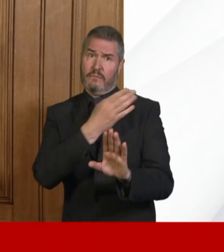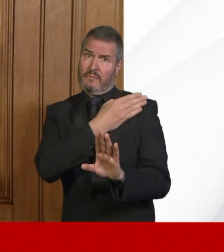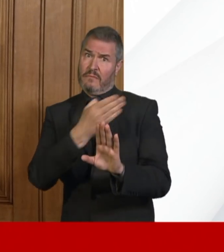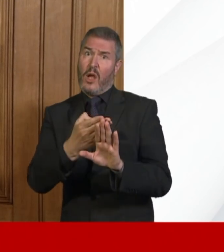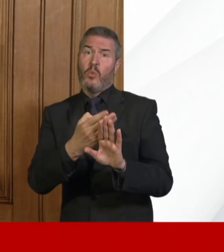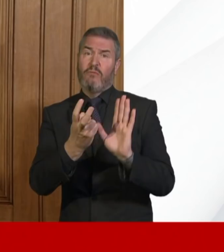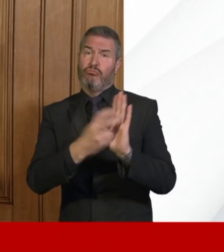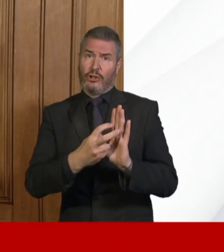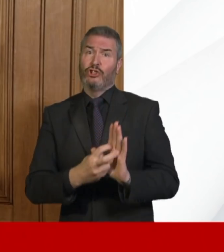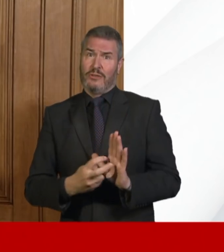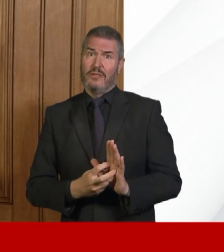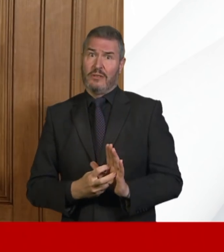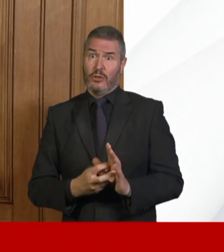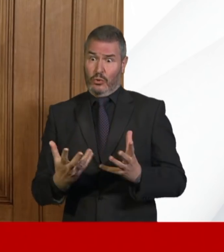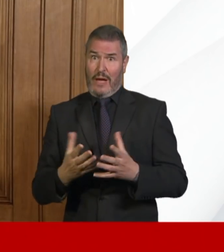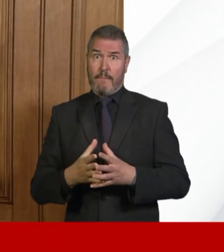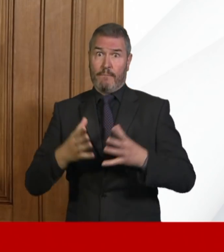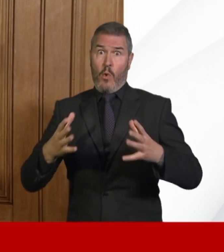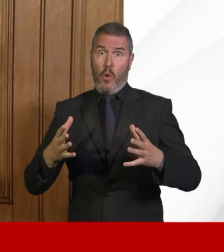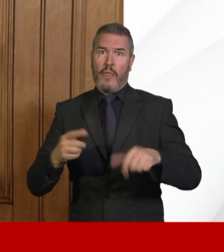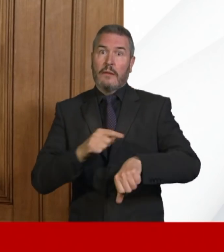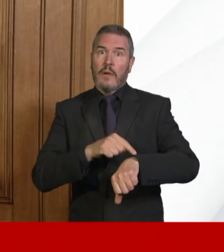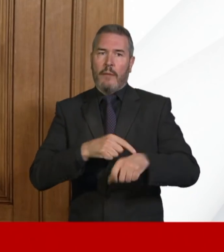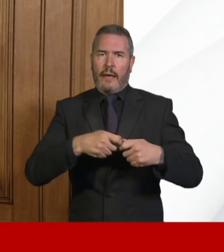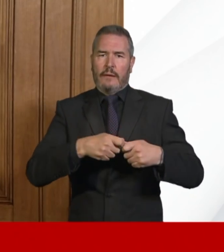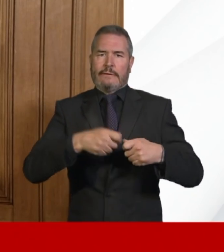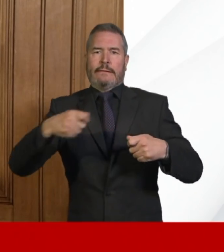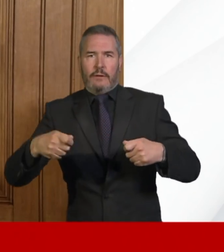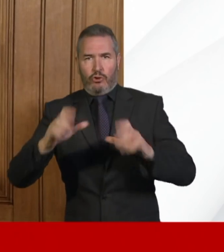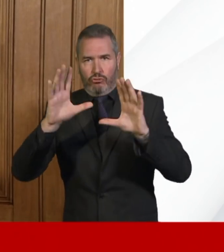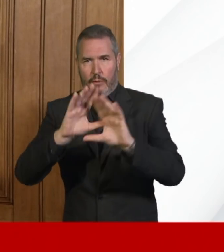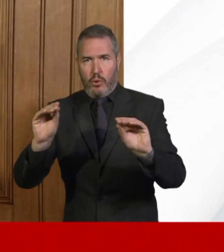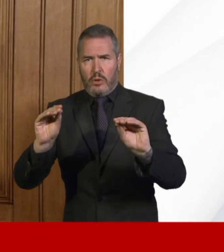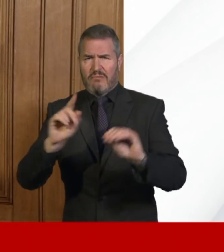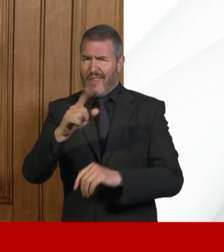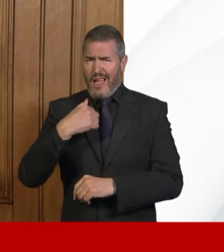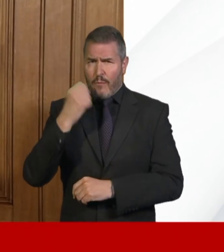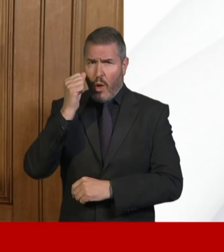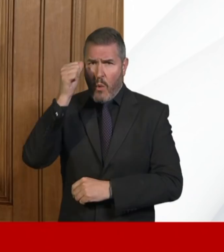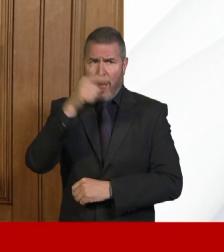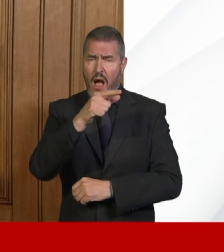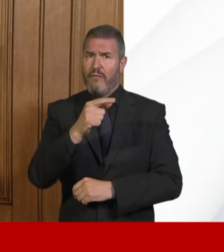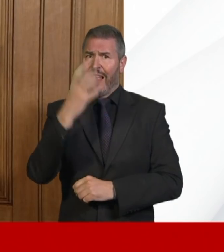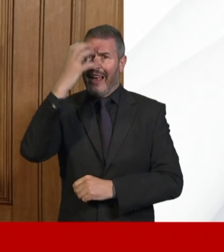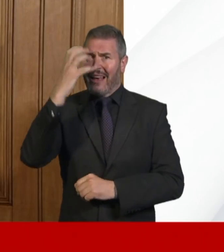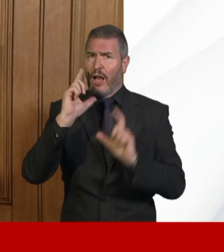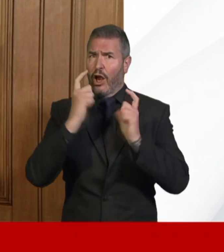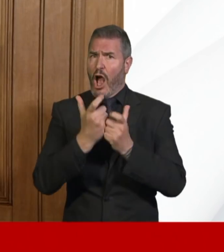to register more deaths, that time period takes longer. So I'm not aware of the communication from